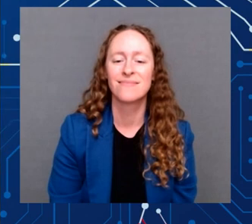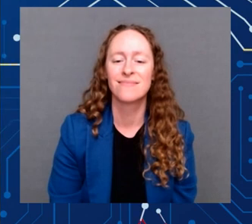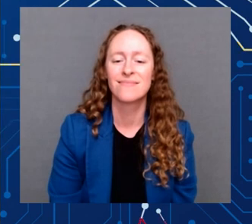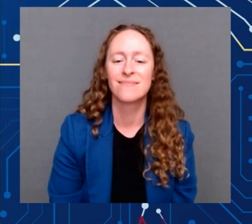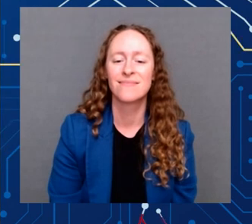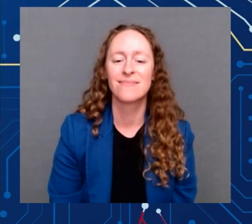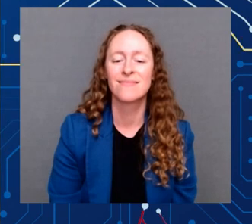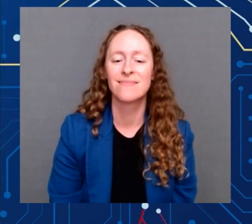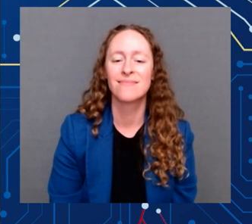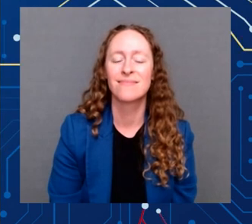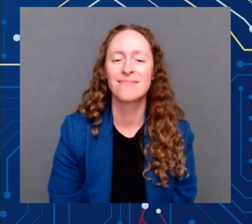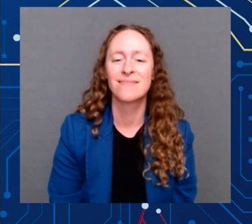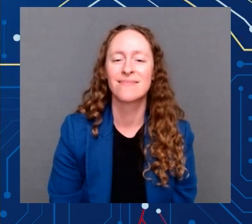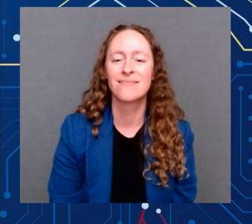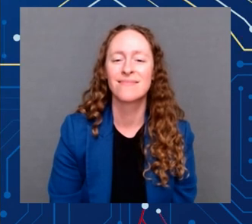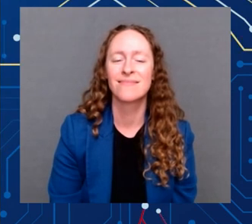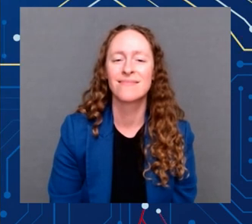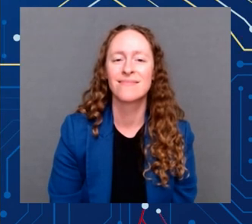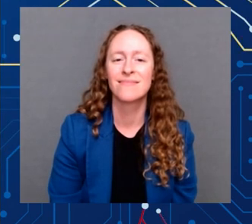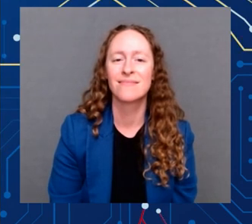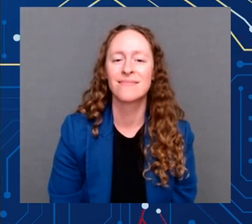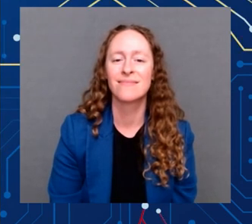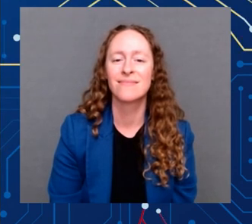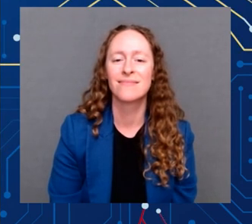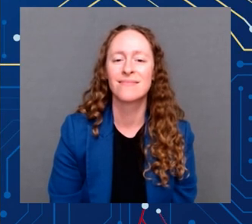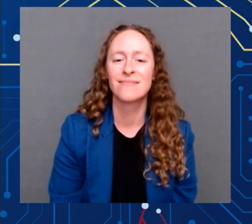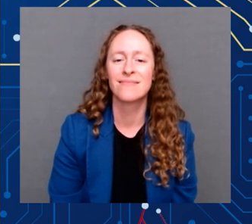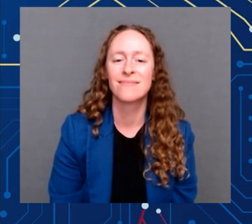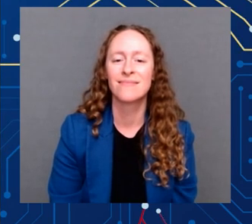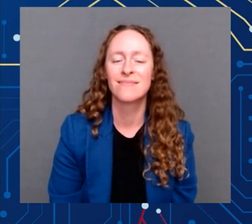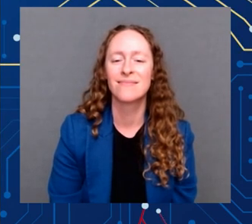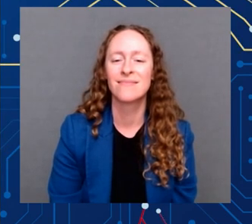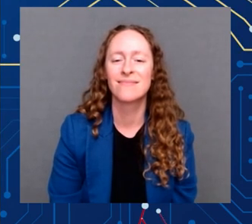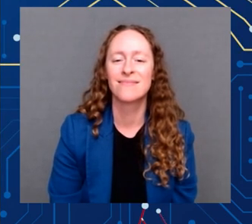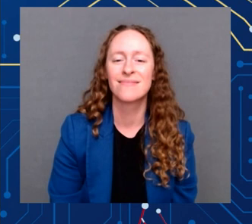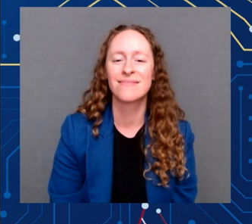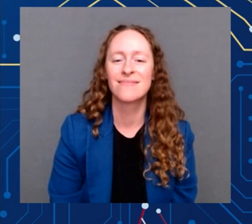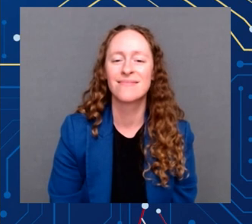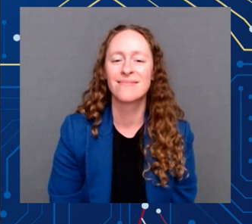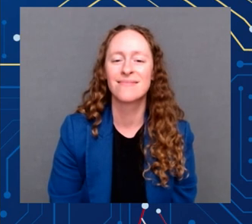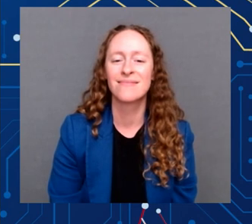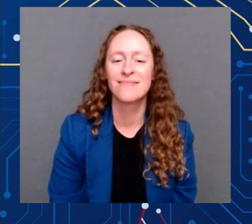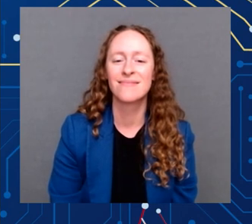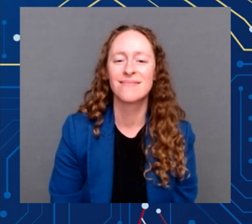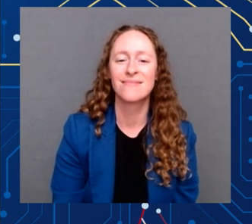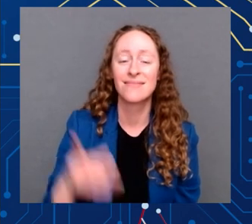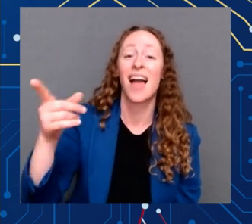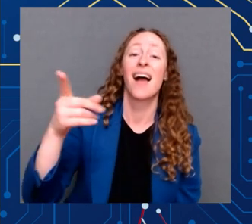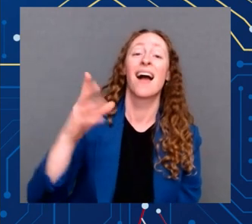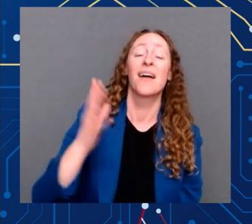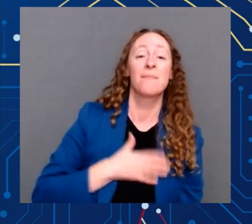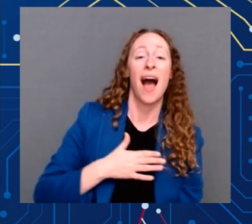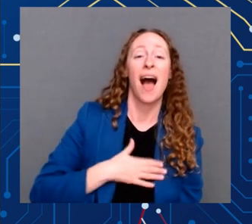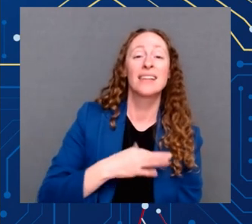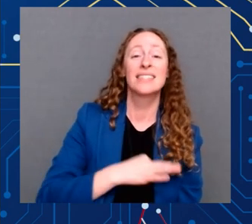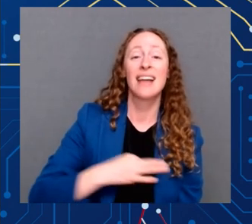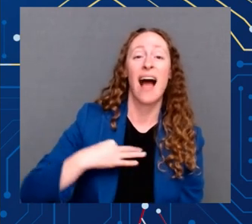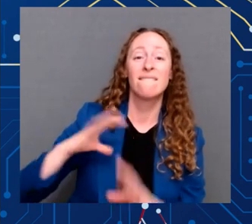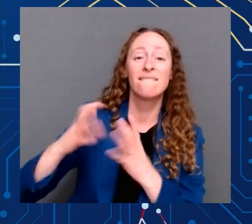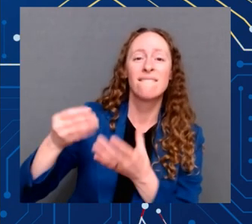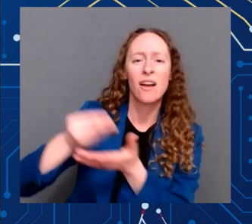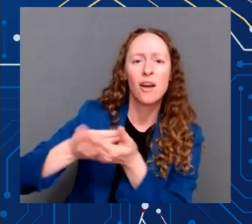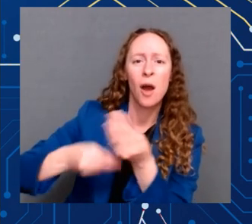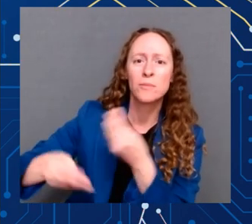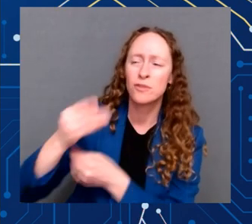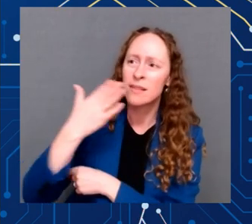And to the staff of the Commerce Department, thanks for putting up with me and teaching me the ropes. So listen, this couldn't have come at a more urgent